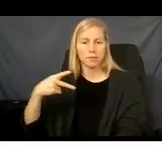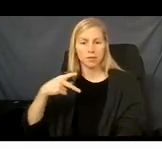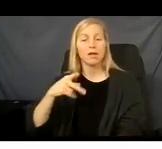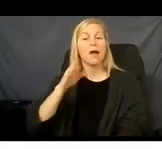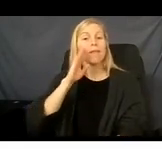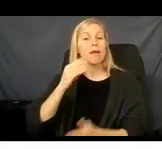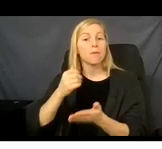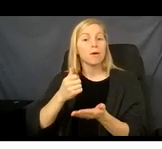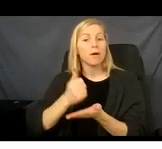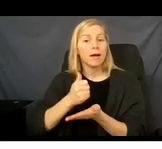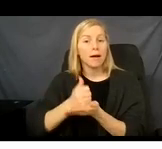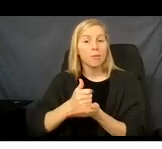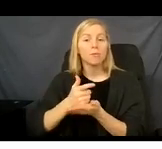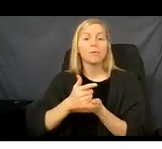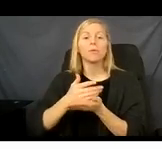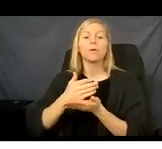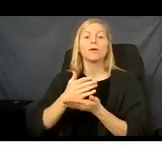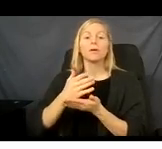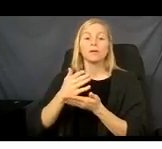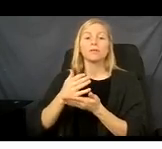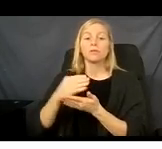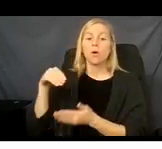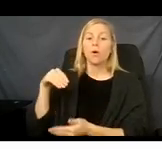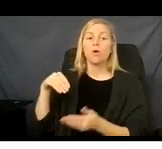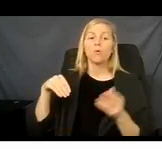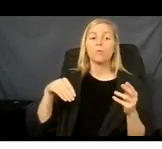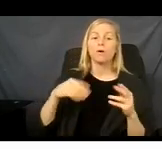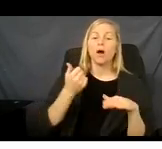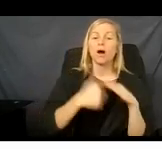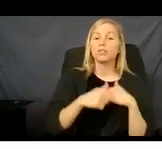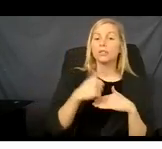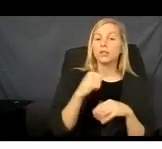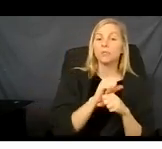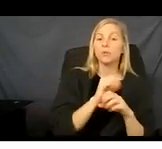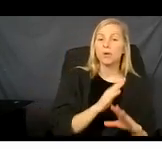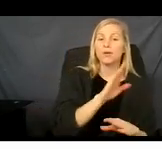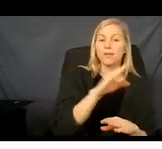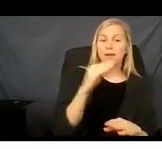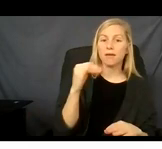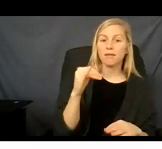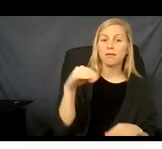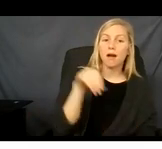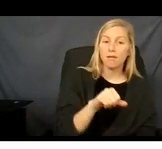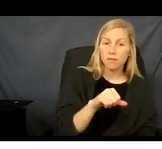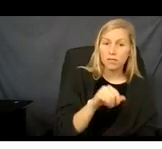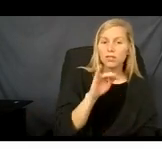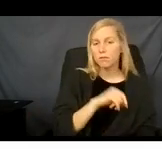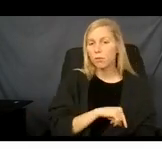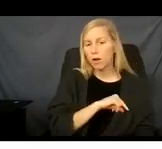or all of the premium you are paying under your employer's coverage if you qualify for it. So